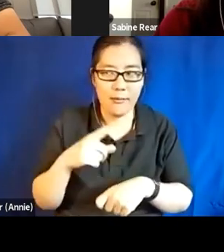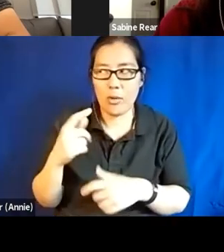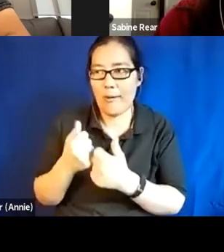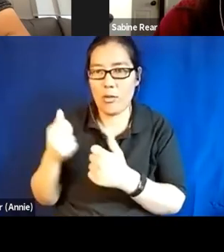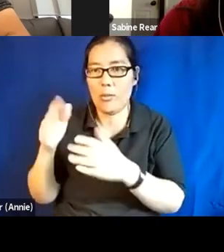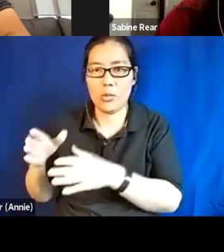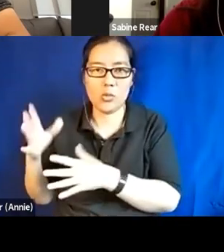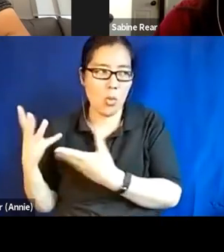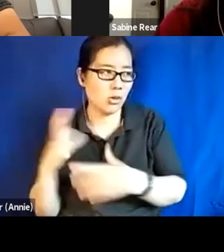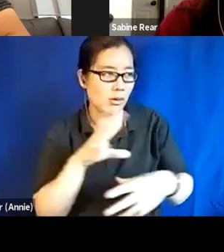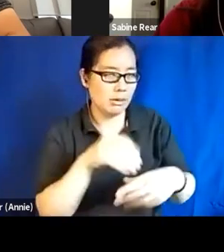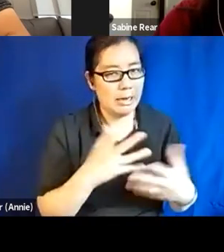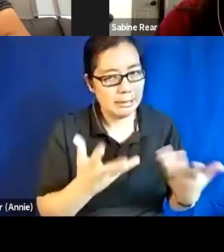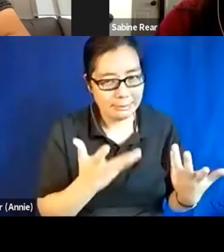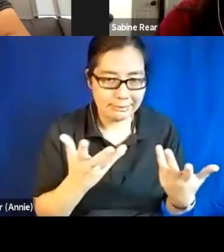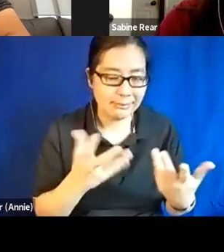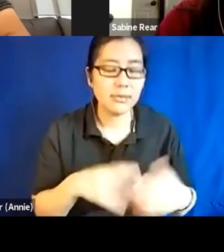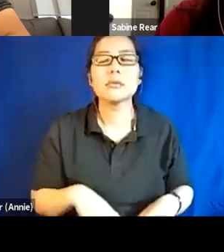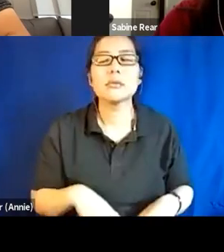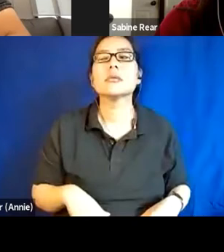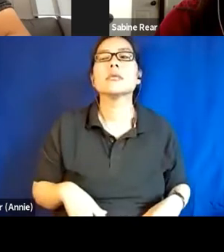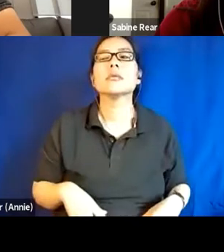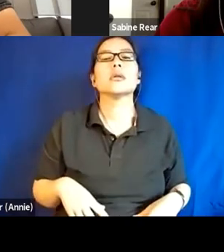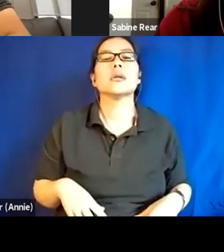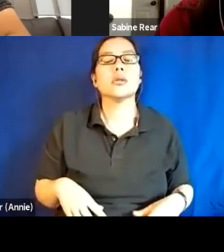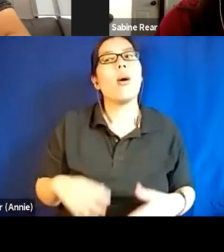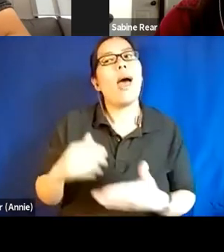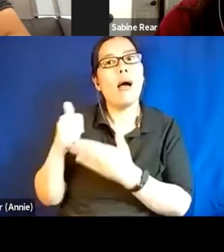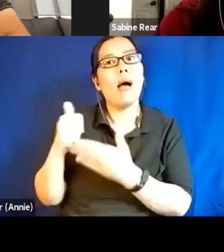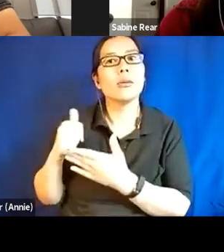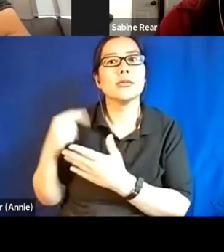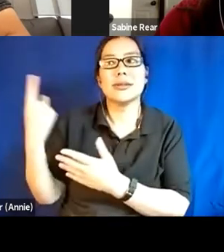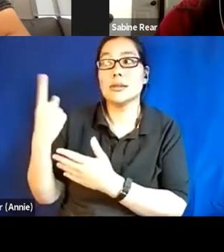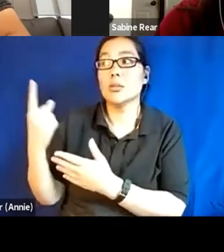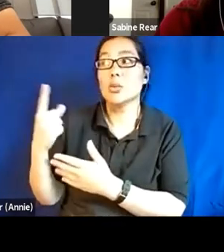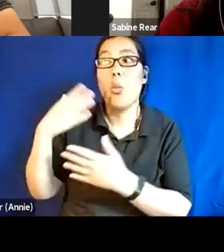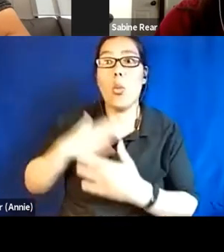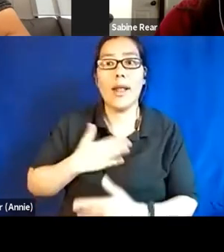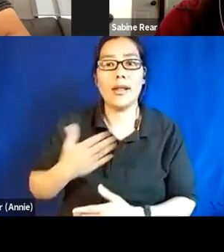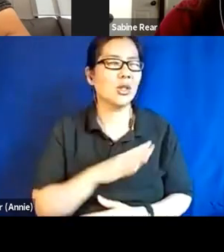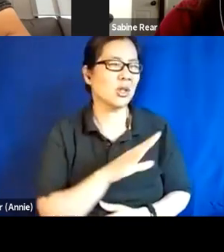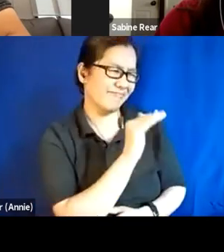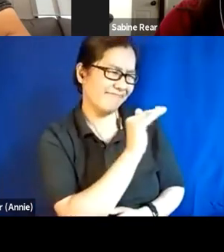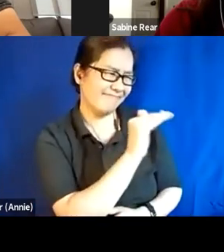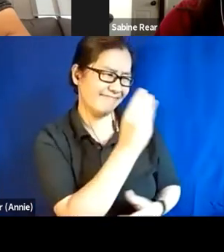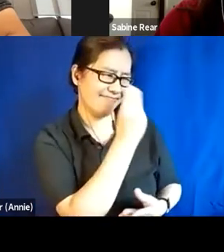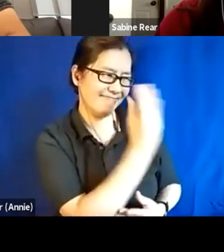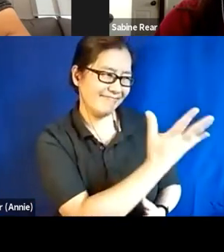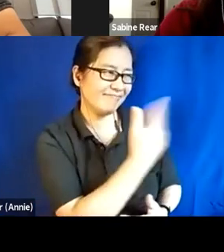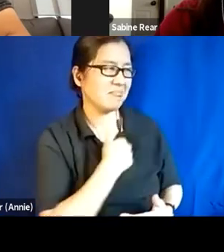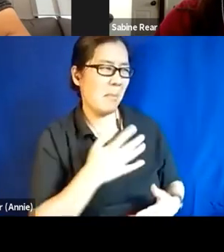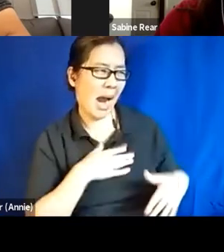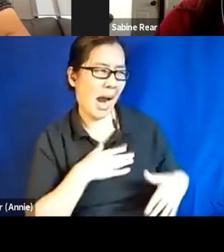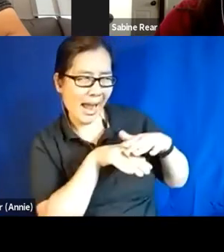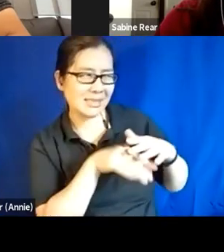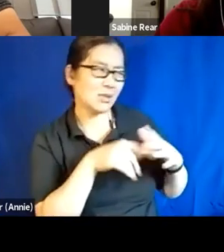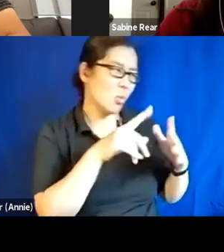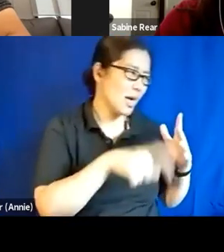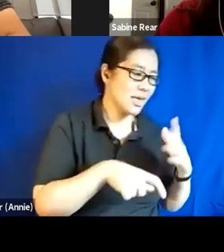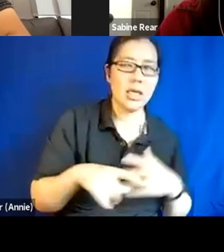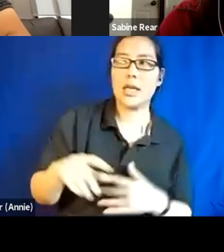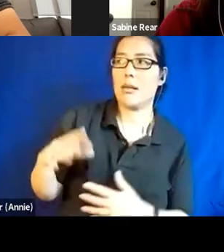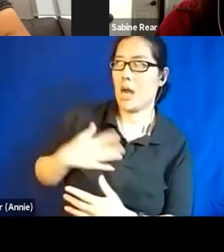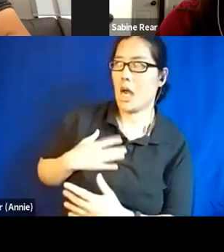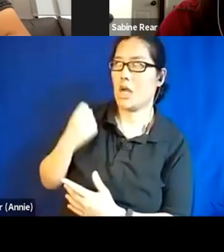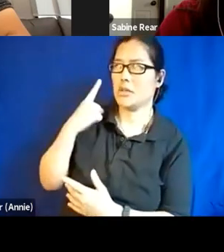been moments where someone is willing to really, uh, collaborate with me in terms of their access and my understanding, um, have